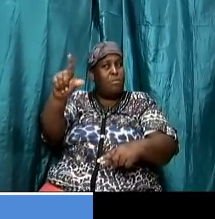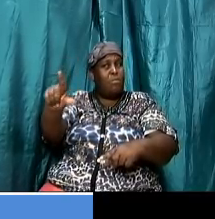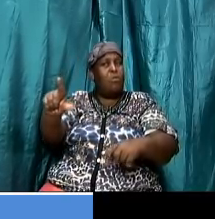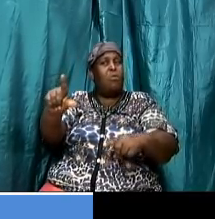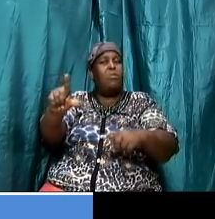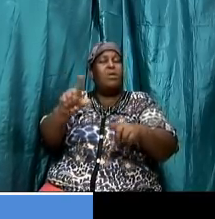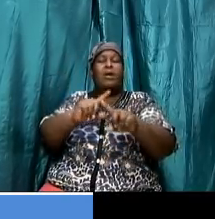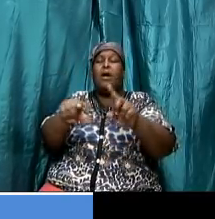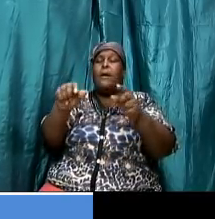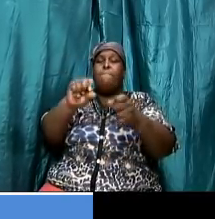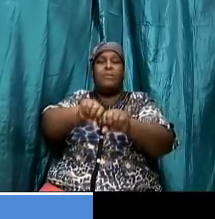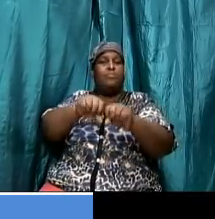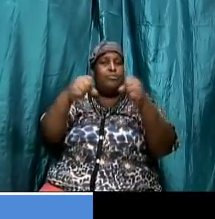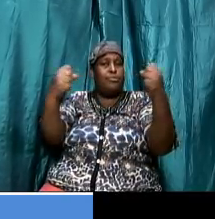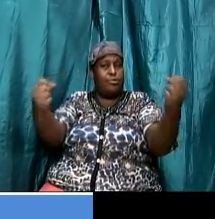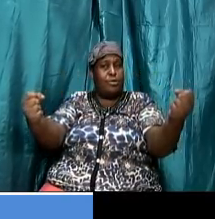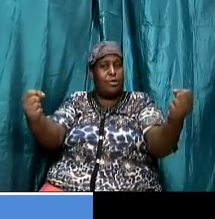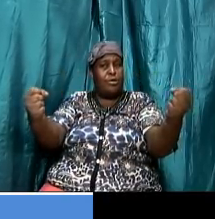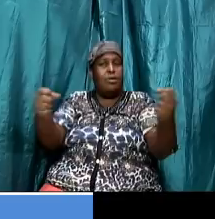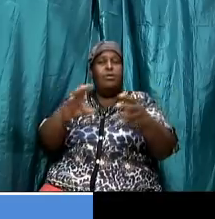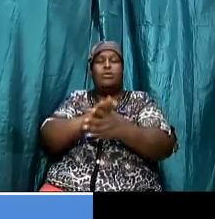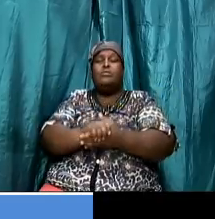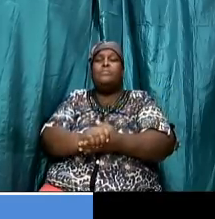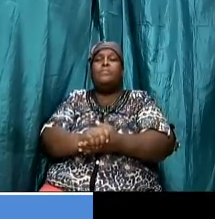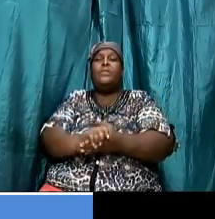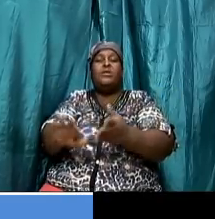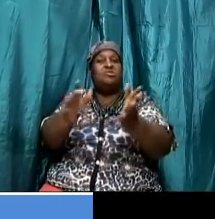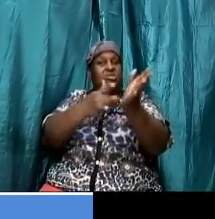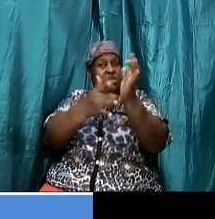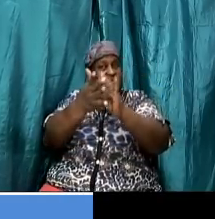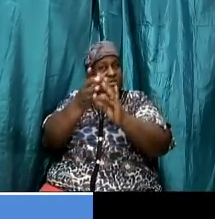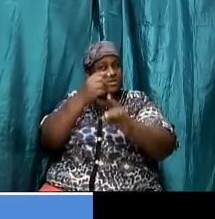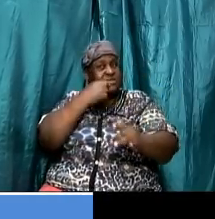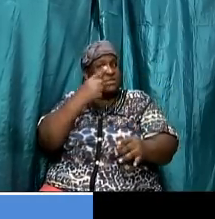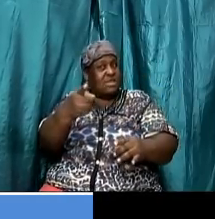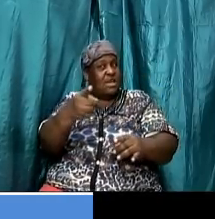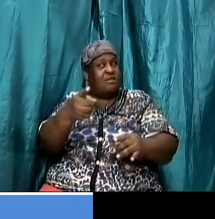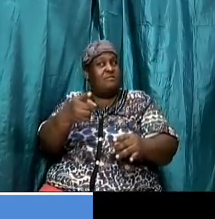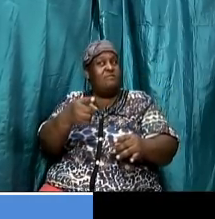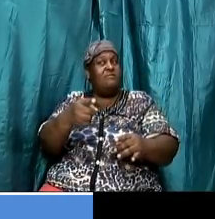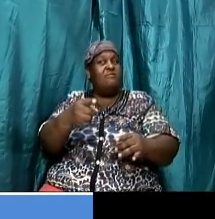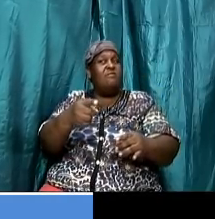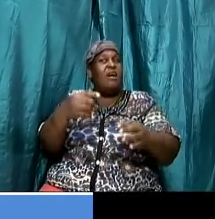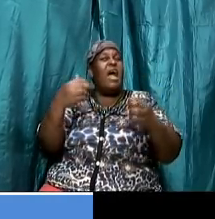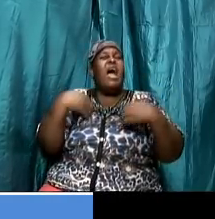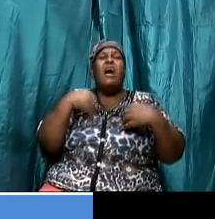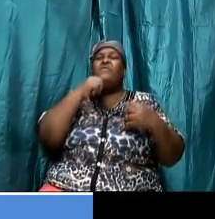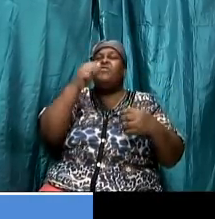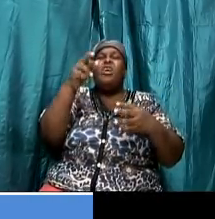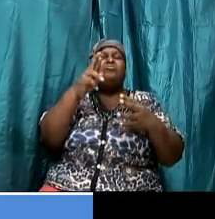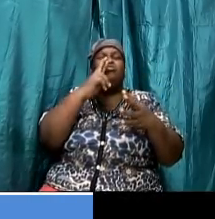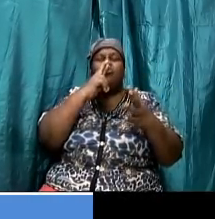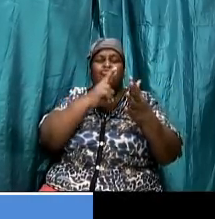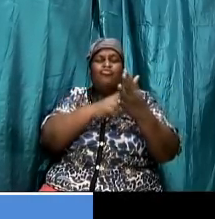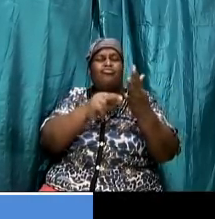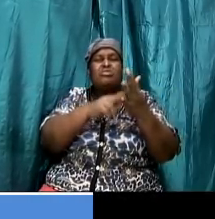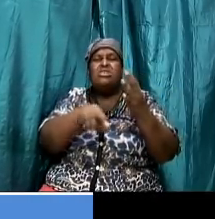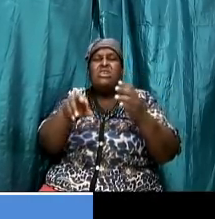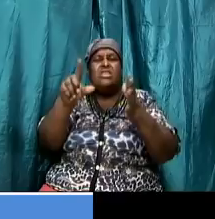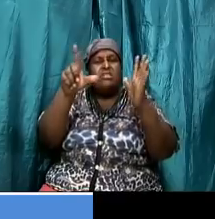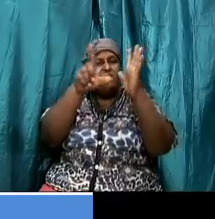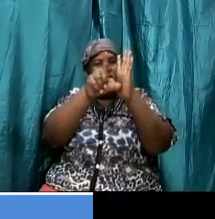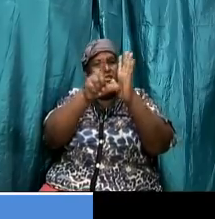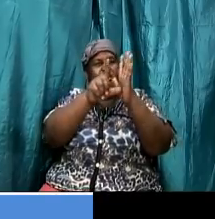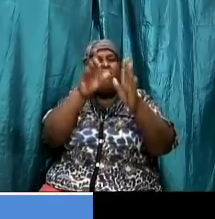so in matthew chapter 12 and verse 5 jesus said this or have you not read in the law hold that